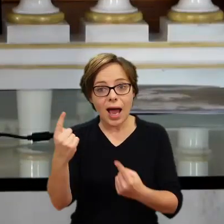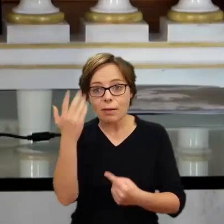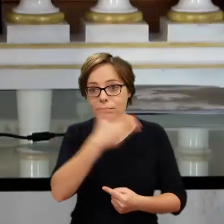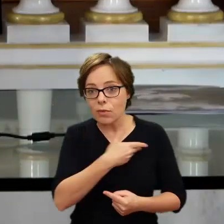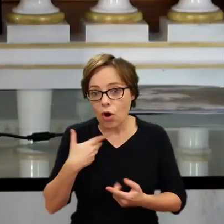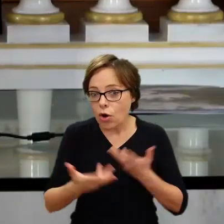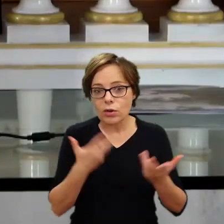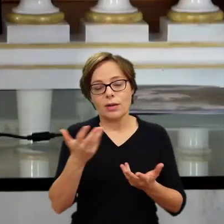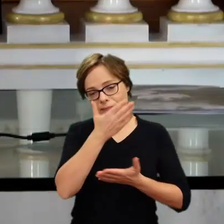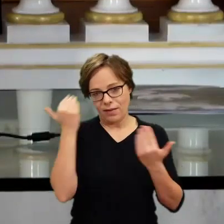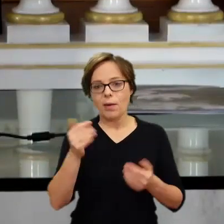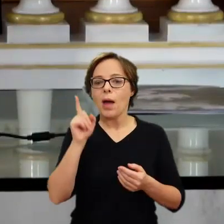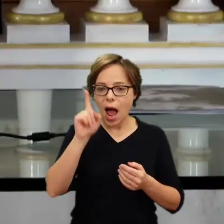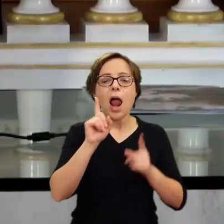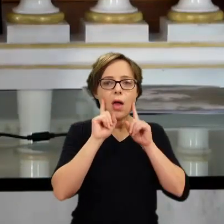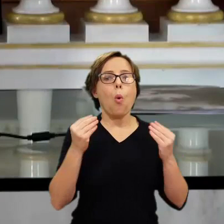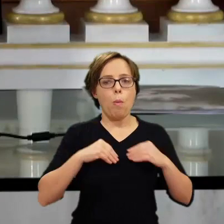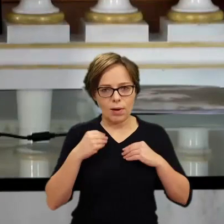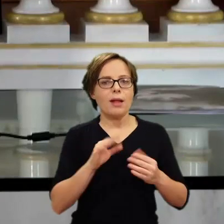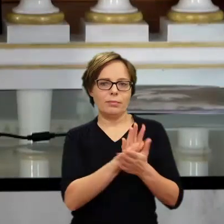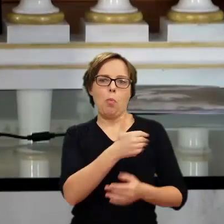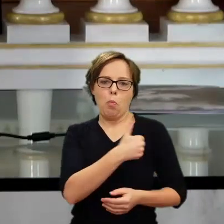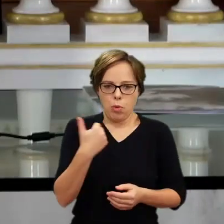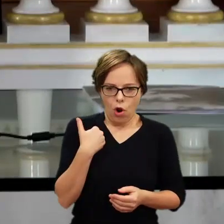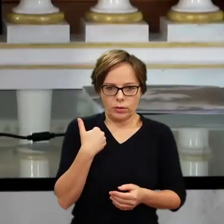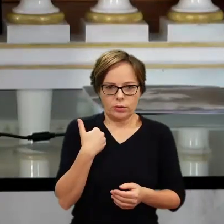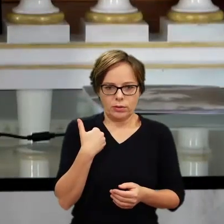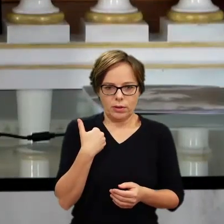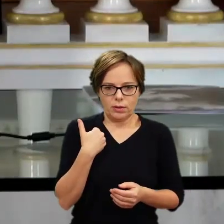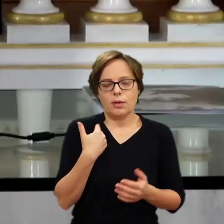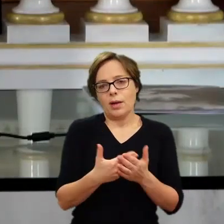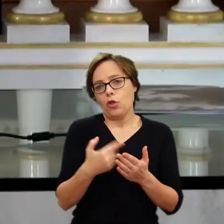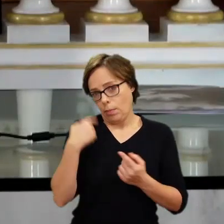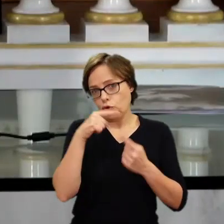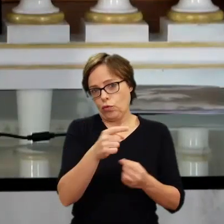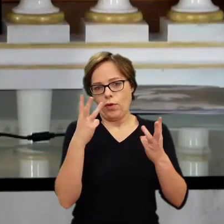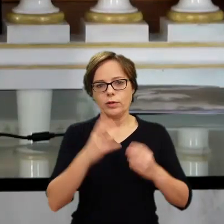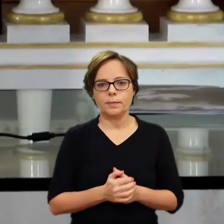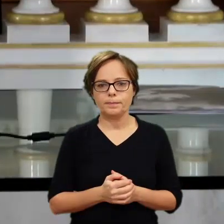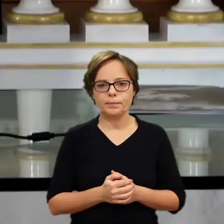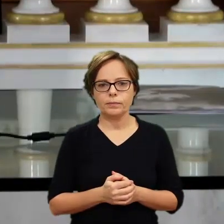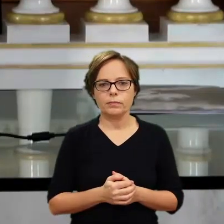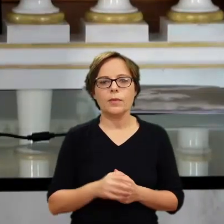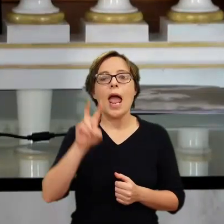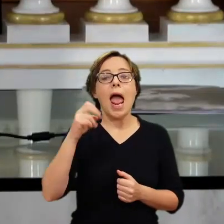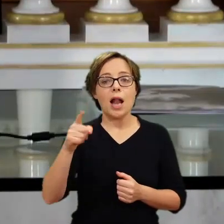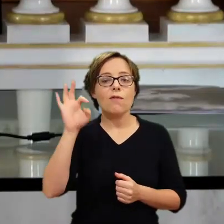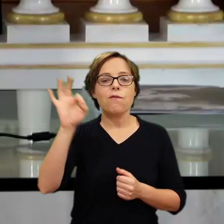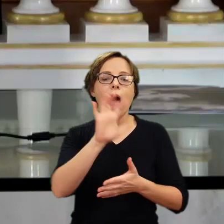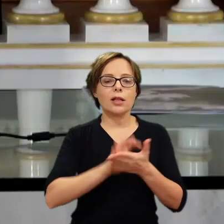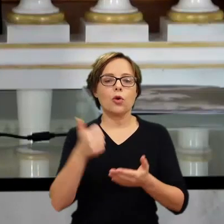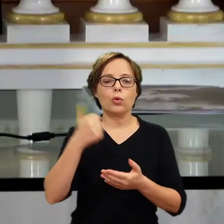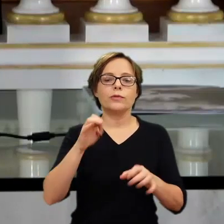You know, we don't know. But yes, know, the outfit is Polish and that's a pretty big, big thing. Held in his